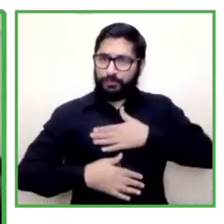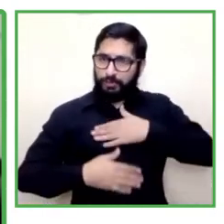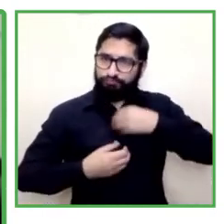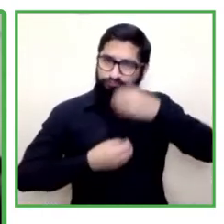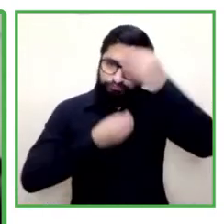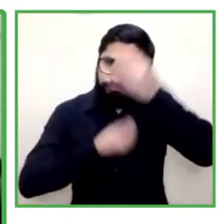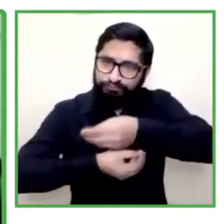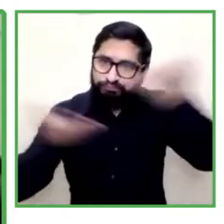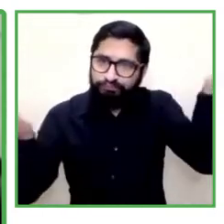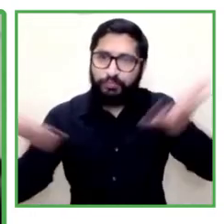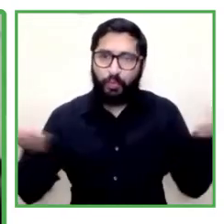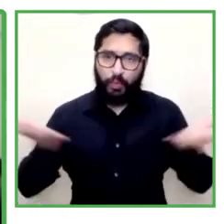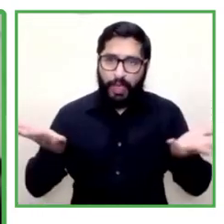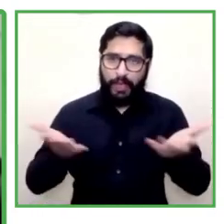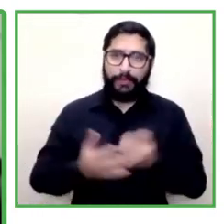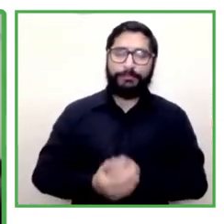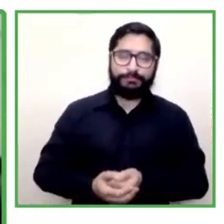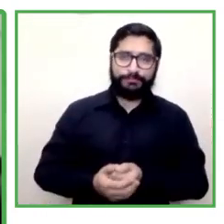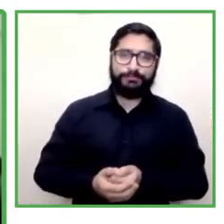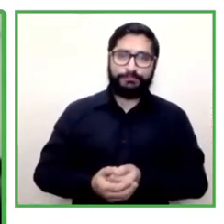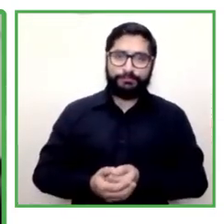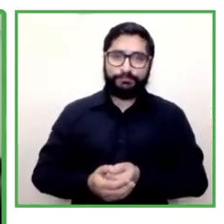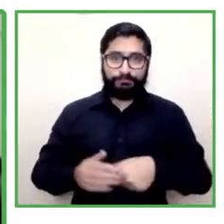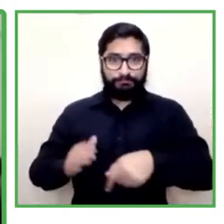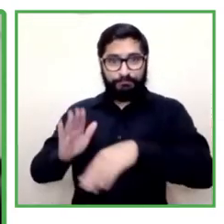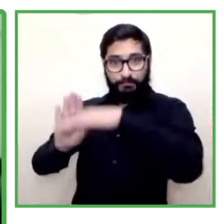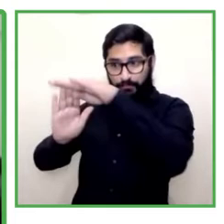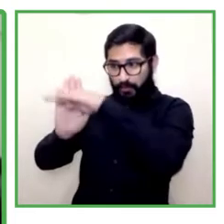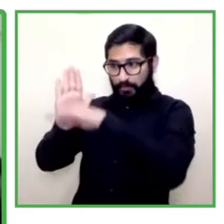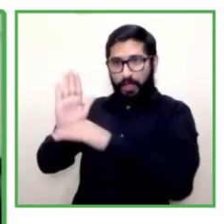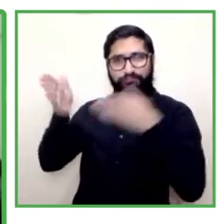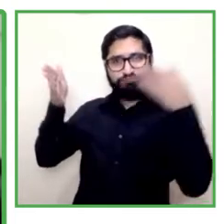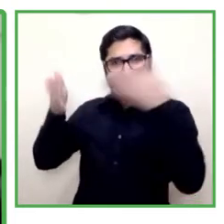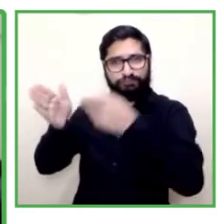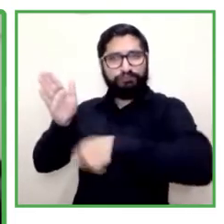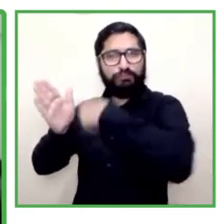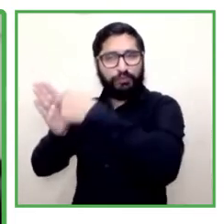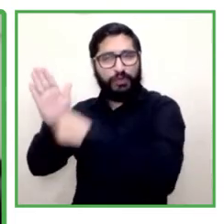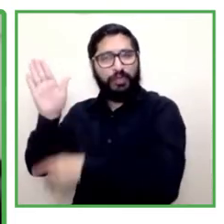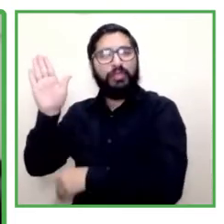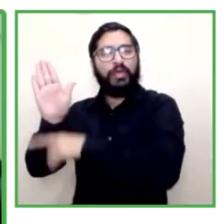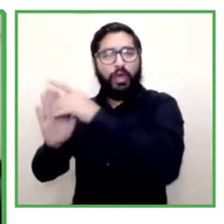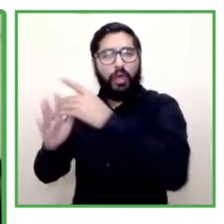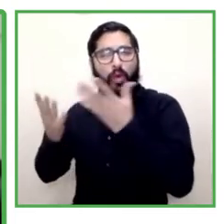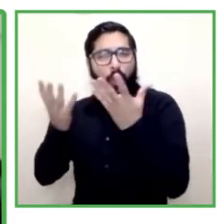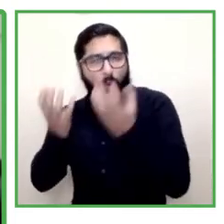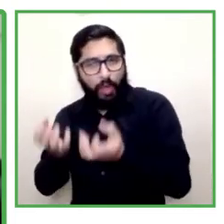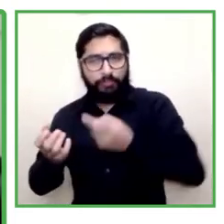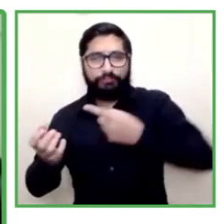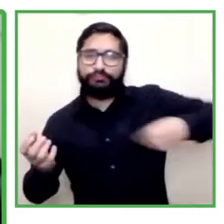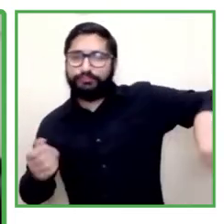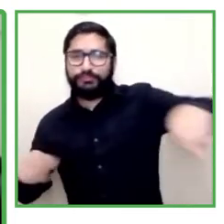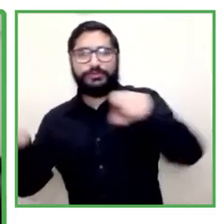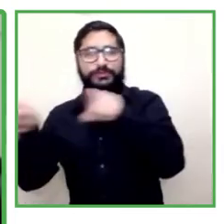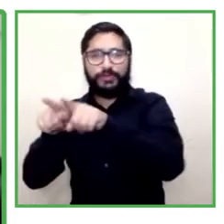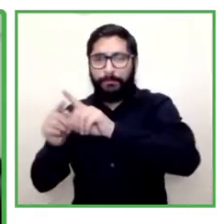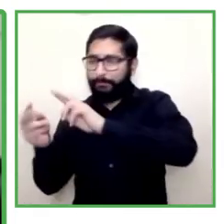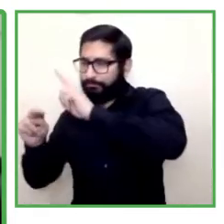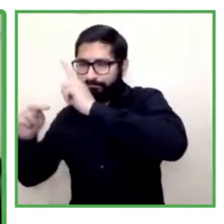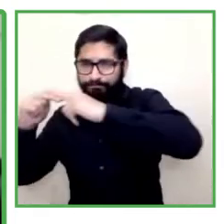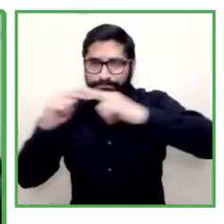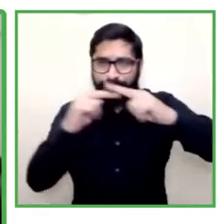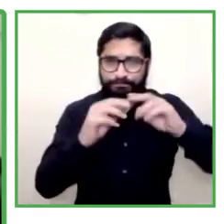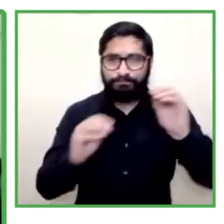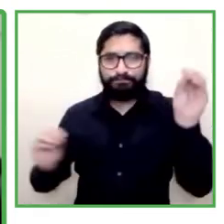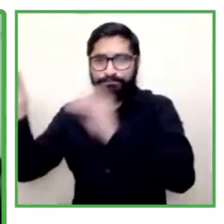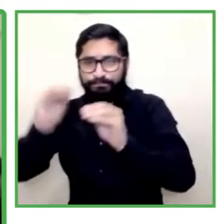framework of this developer program that you are also sharing. We developed at least 16 regional dialogue